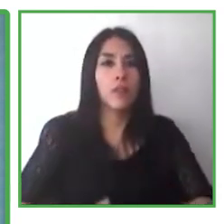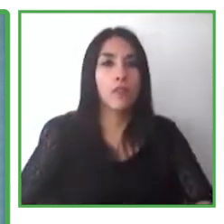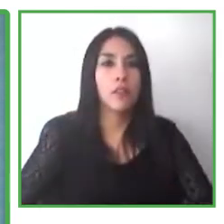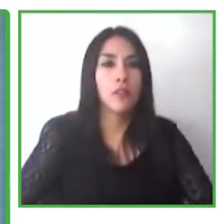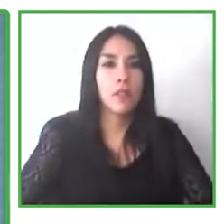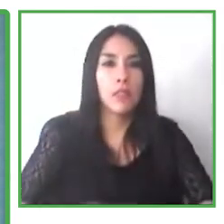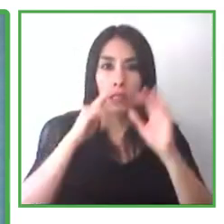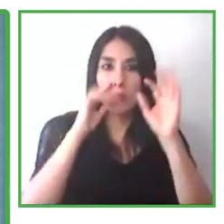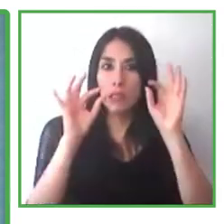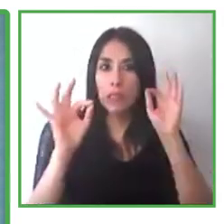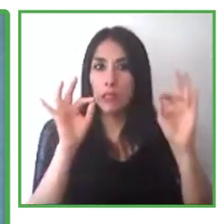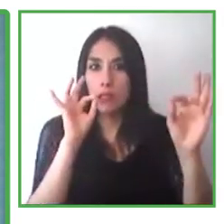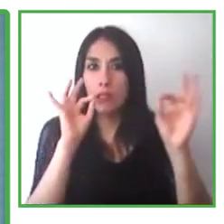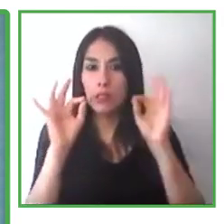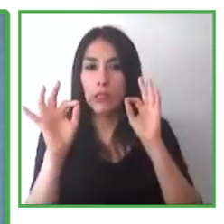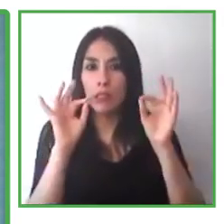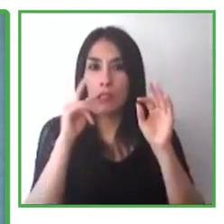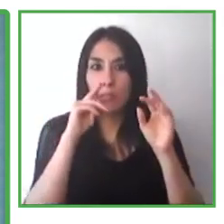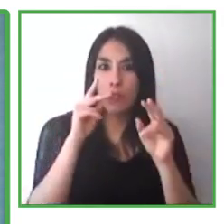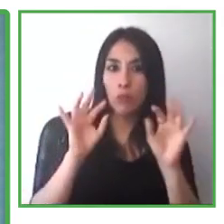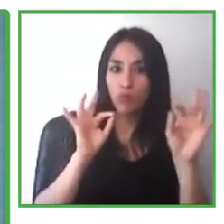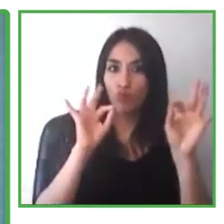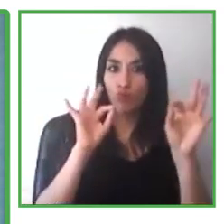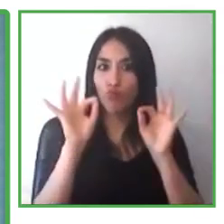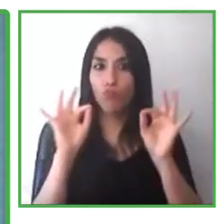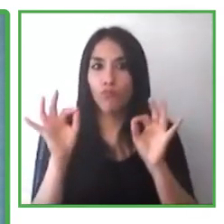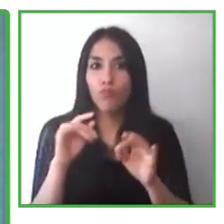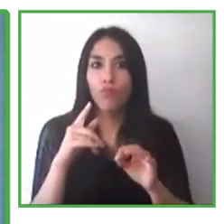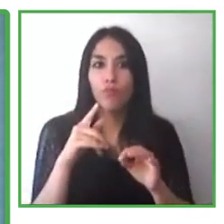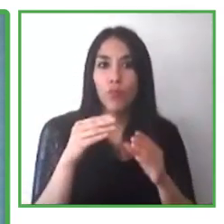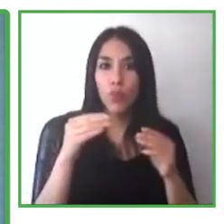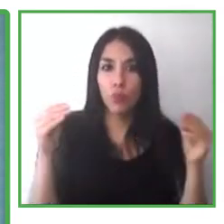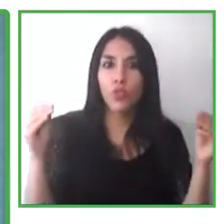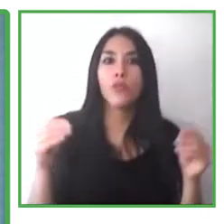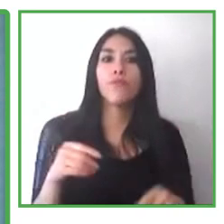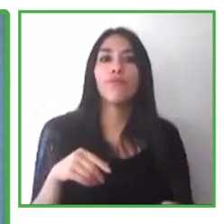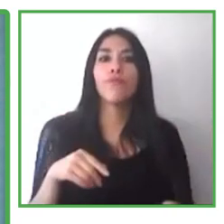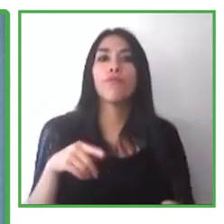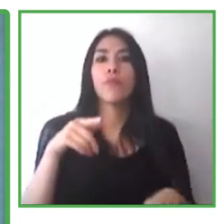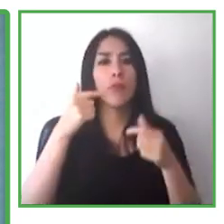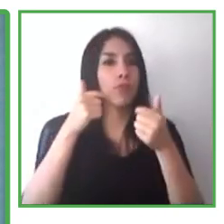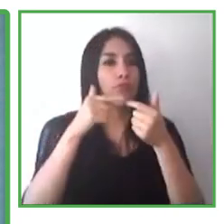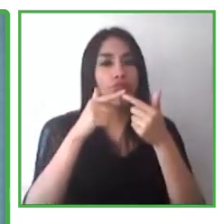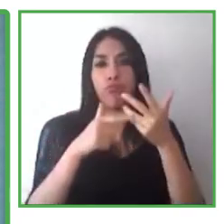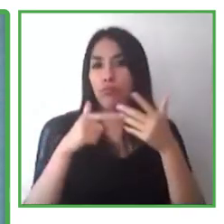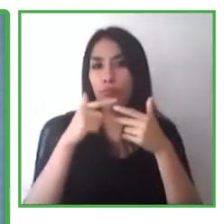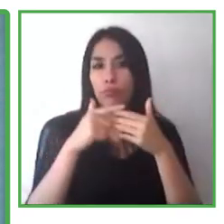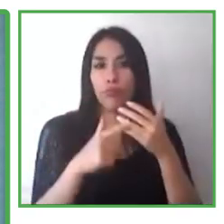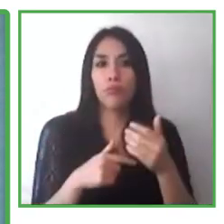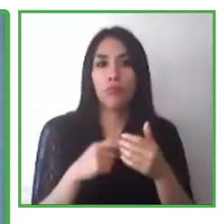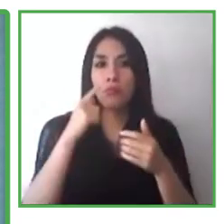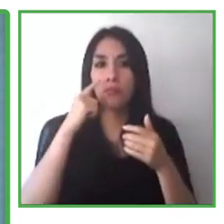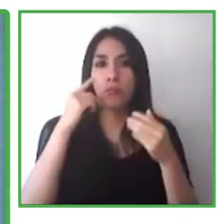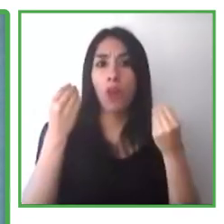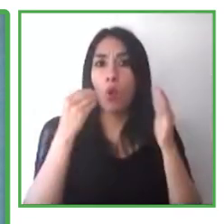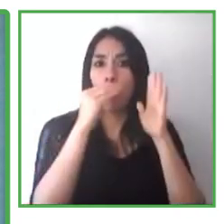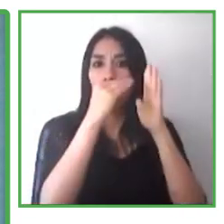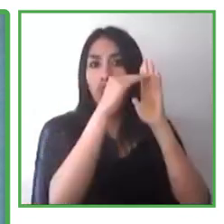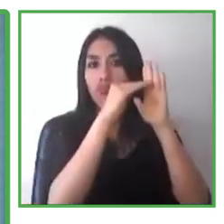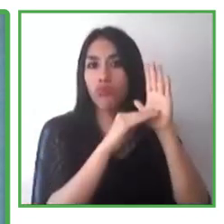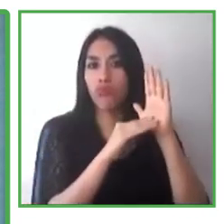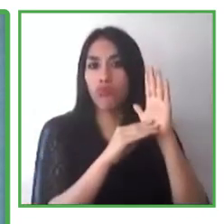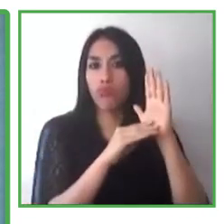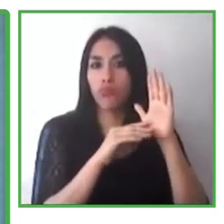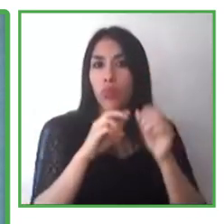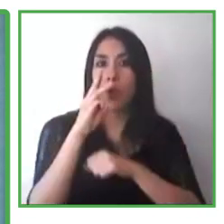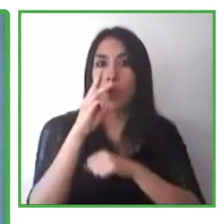activities. And recently, we started up a cooperation, partnership with Hexaware, an